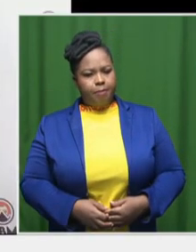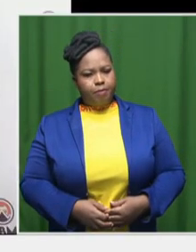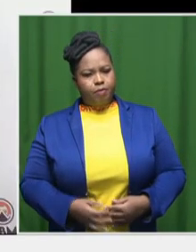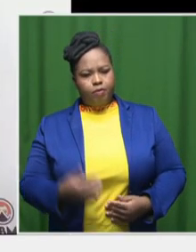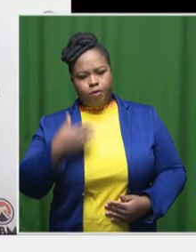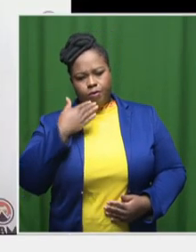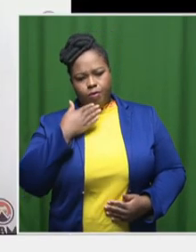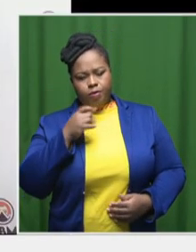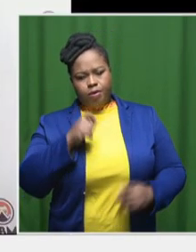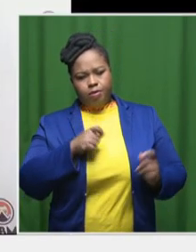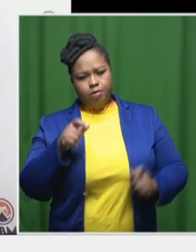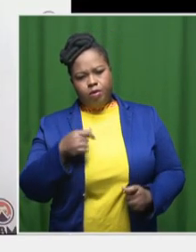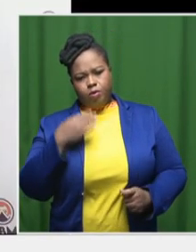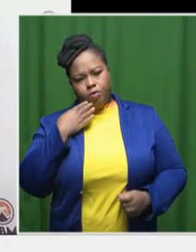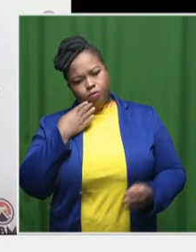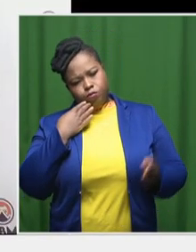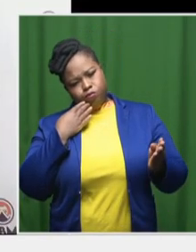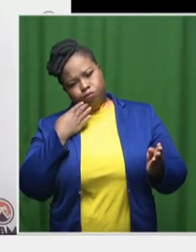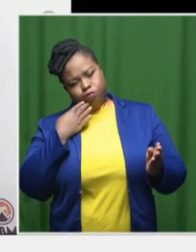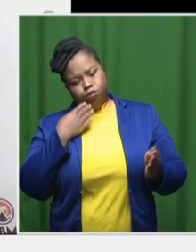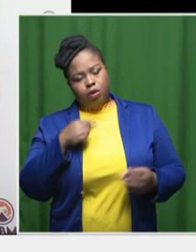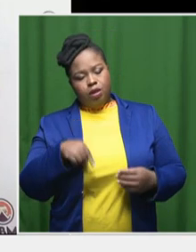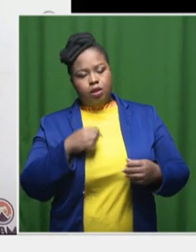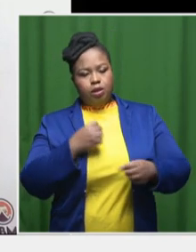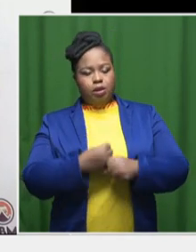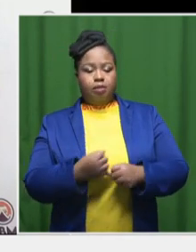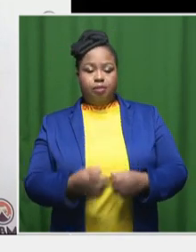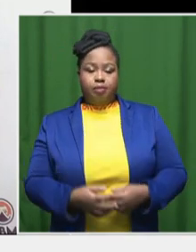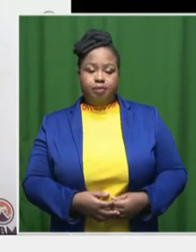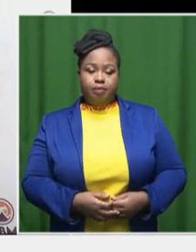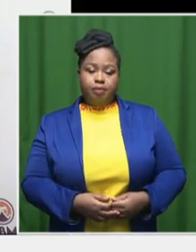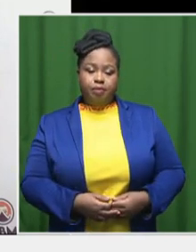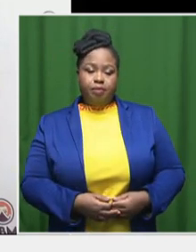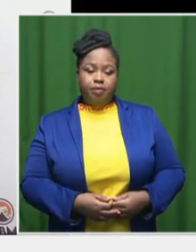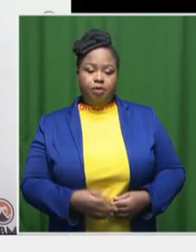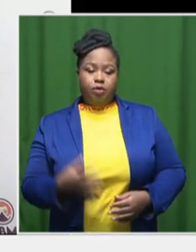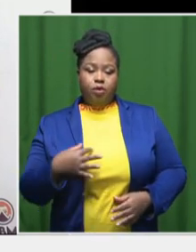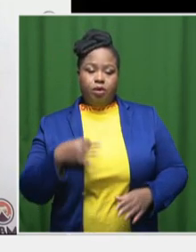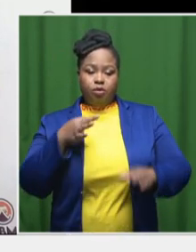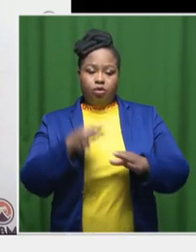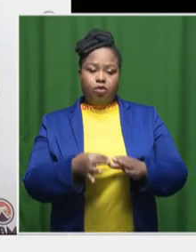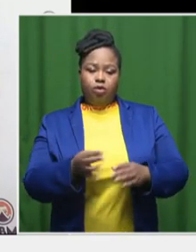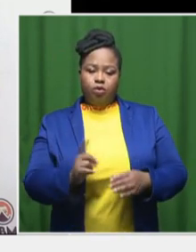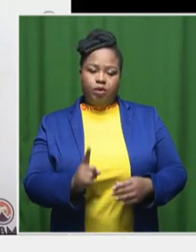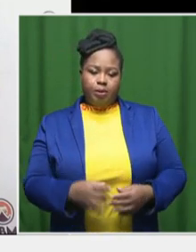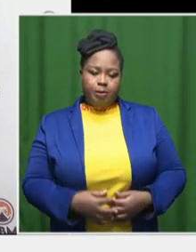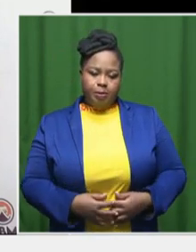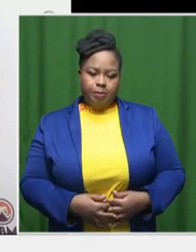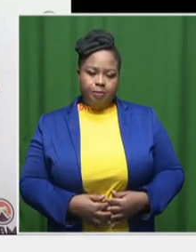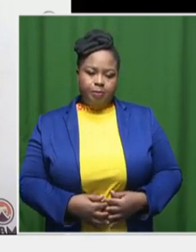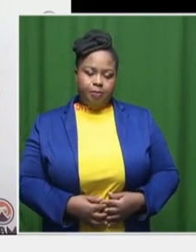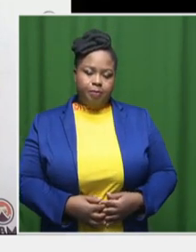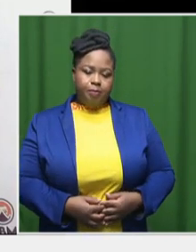or speakers that will be attending this year's events? And what kind of contribution are they bringing to this expo?